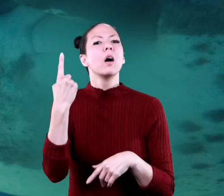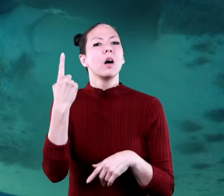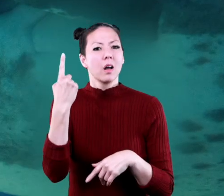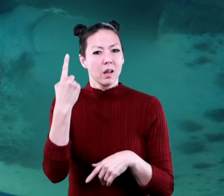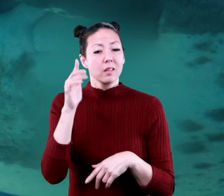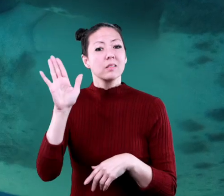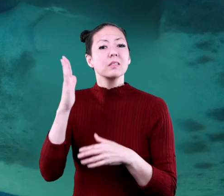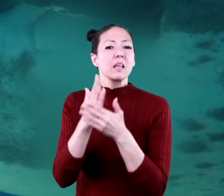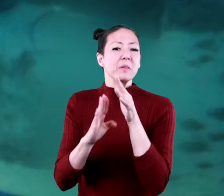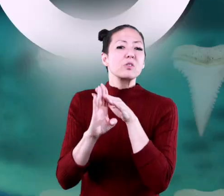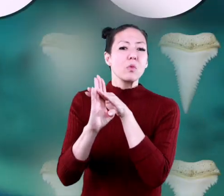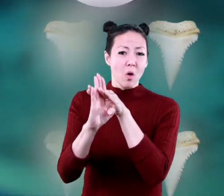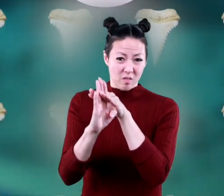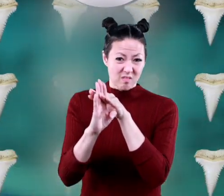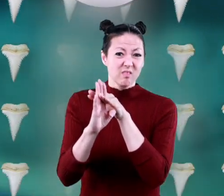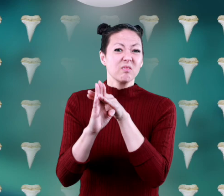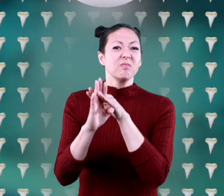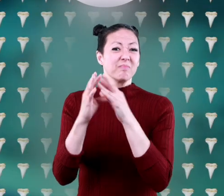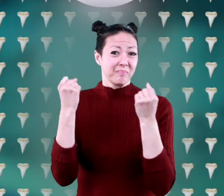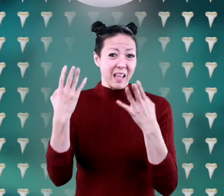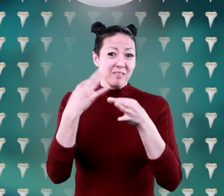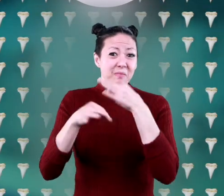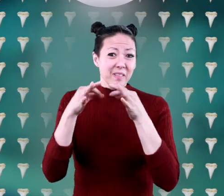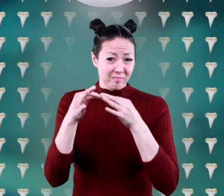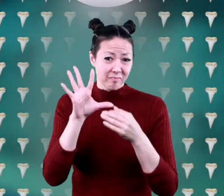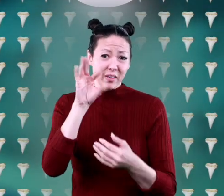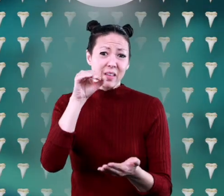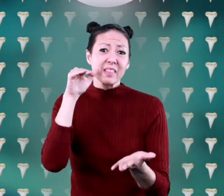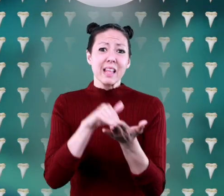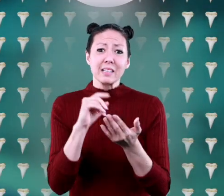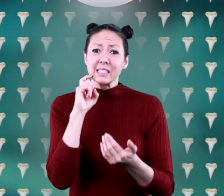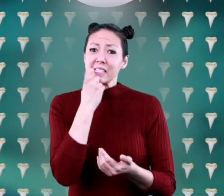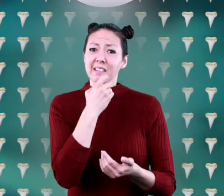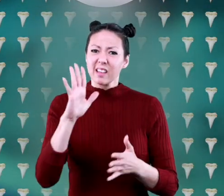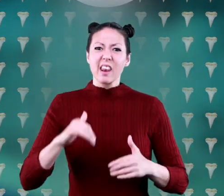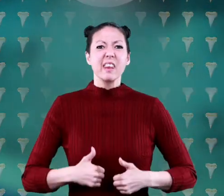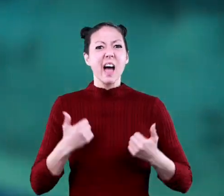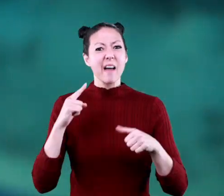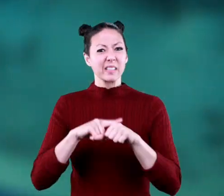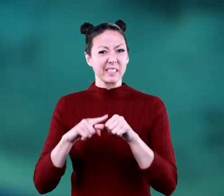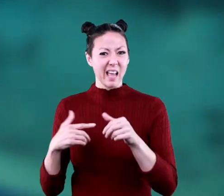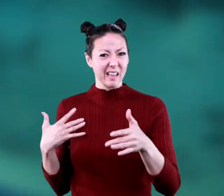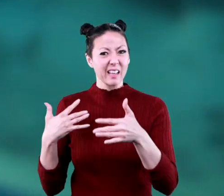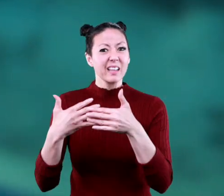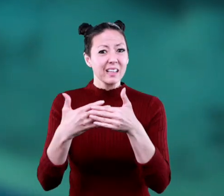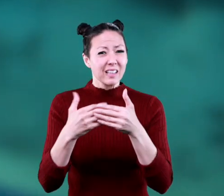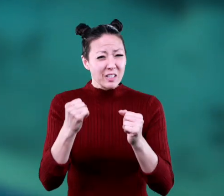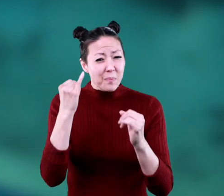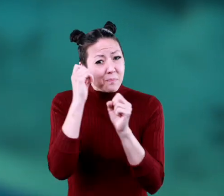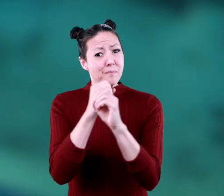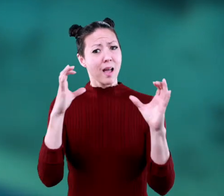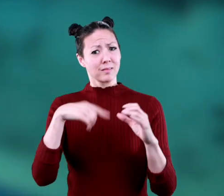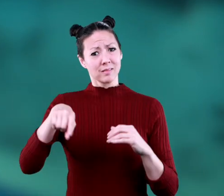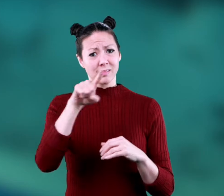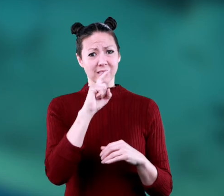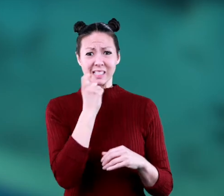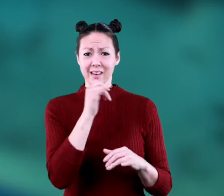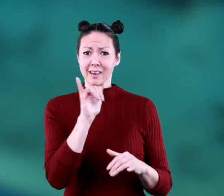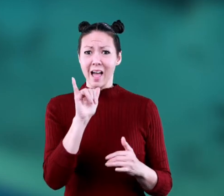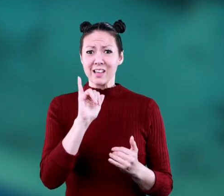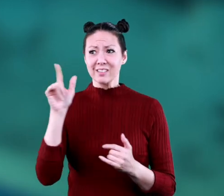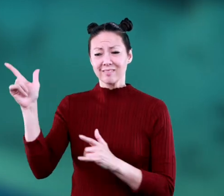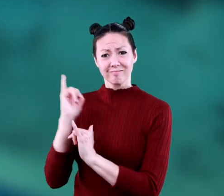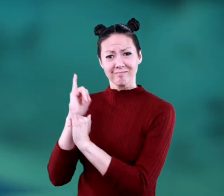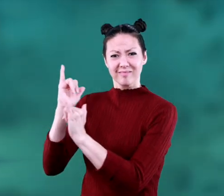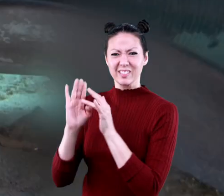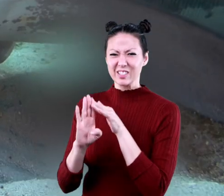sharks go through as many as 50,000 teeth in a lifetime. Can you imagine having teeth like a shark?